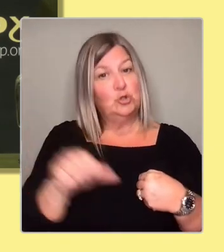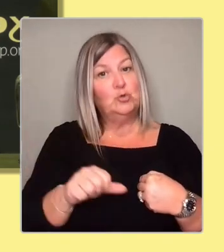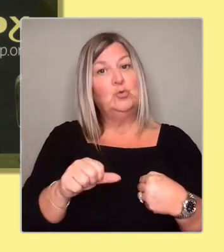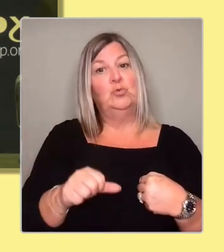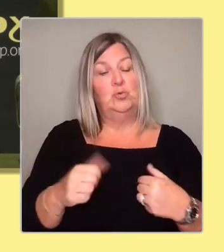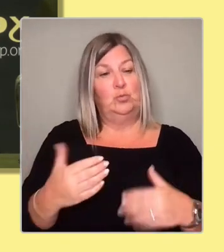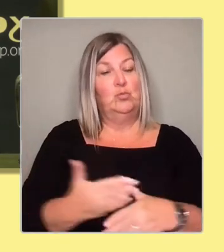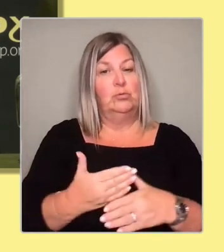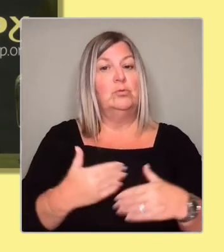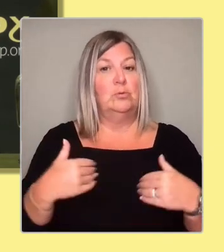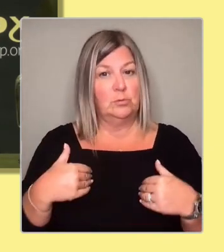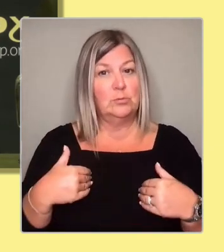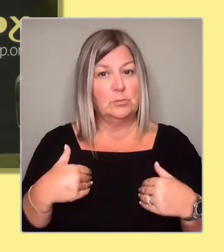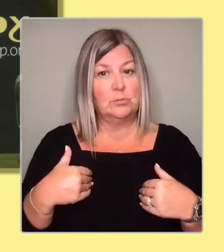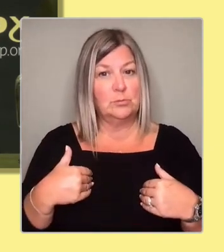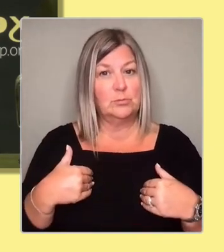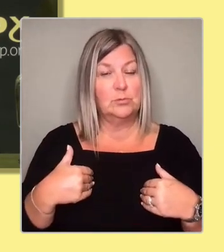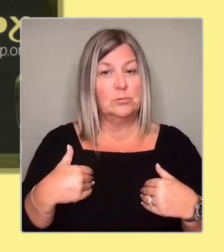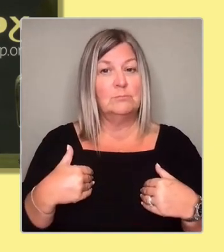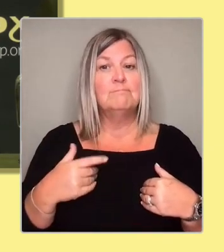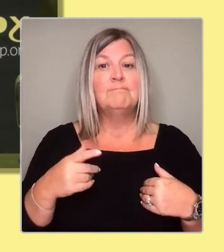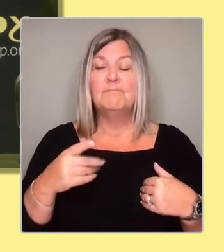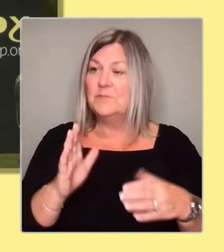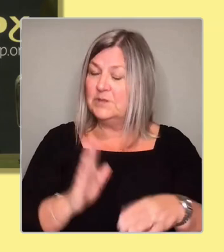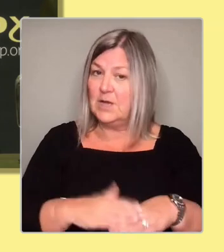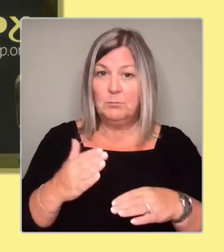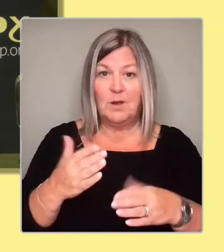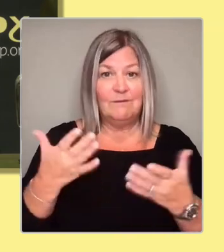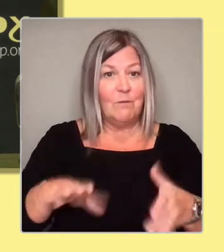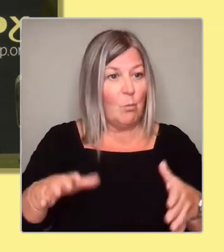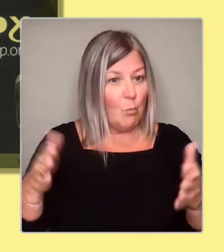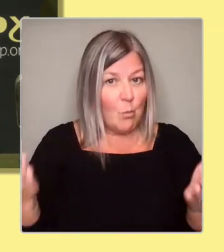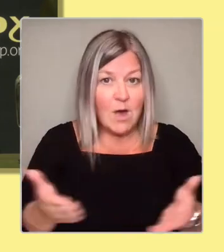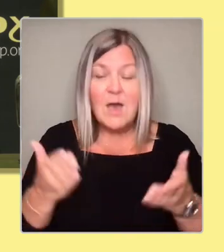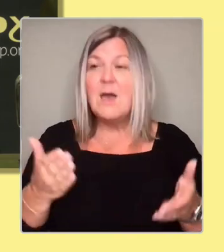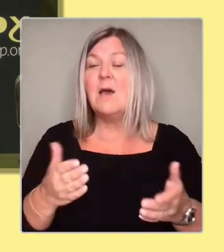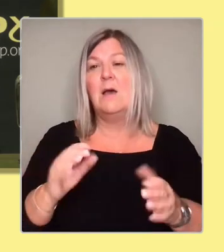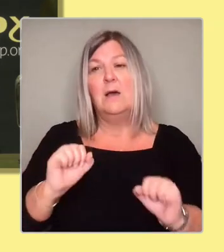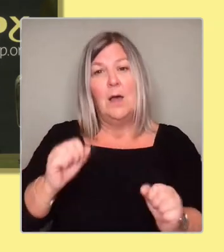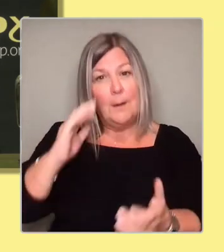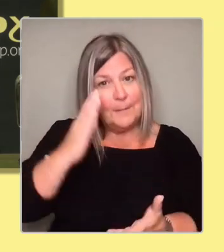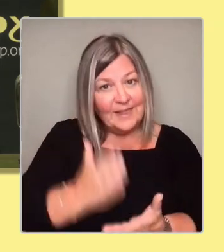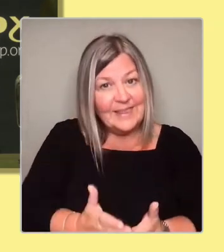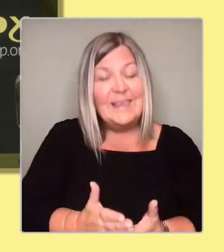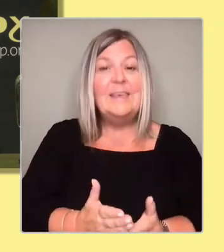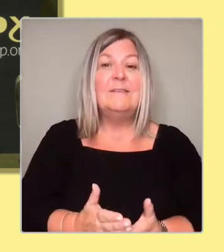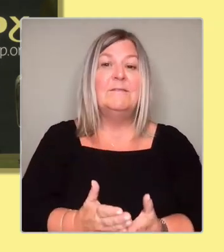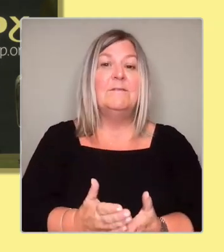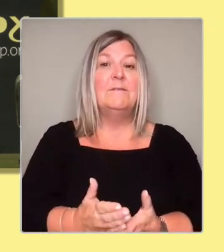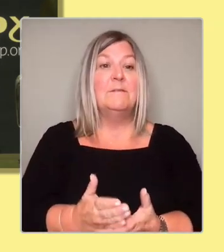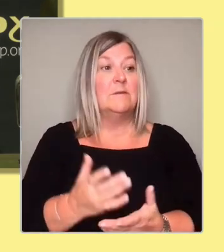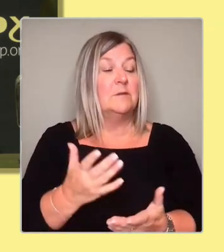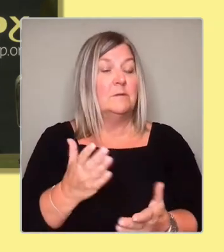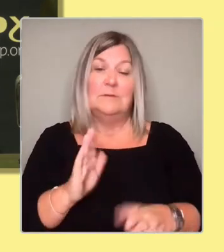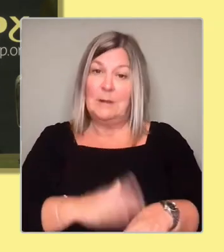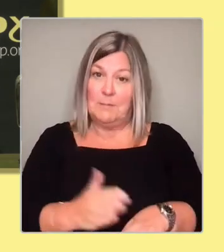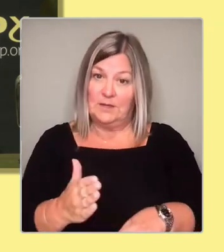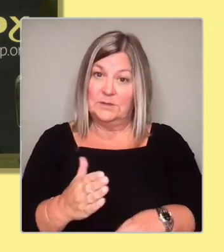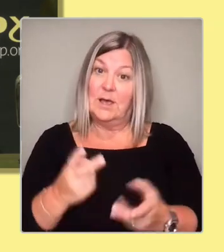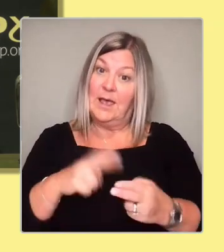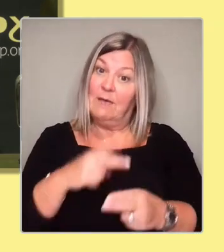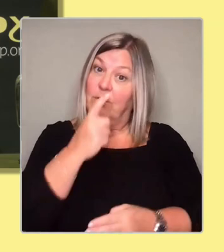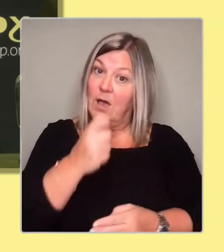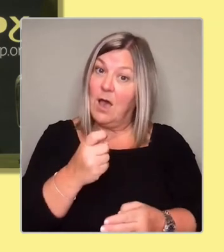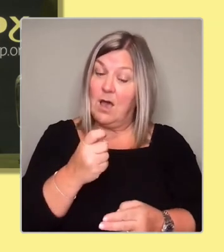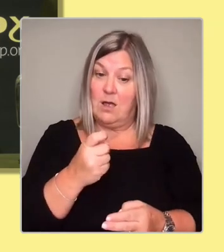where they come from, or what they believe. And I think if you can do that as finance secretary, you can do that as first minister. Because ultimately, it's